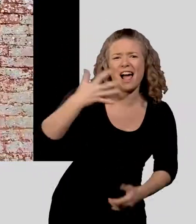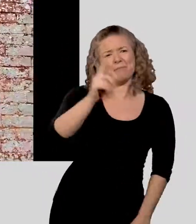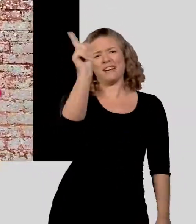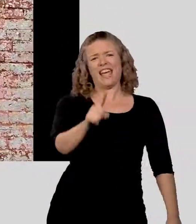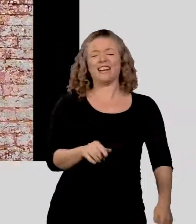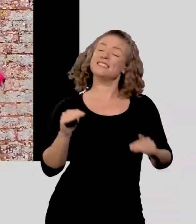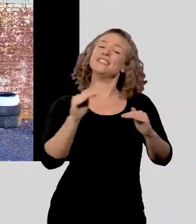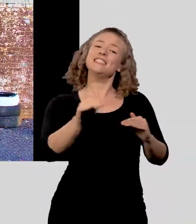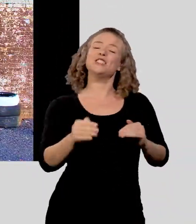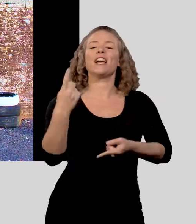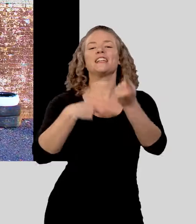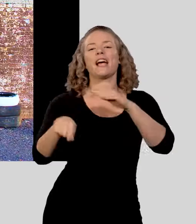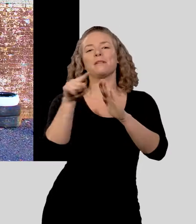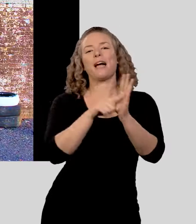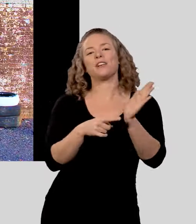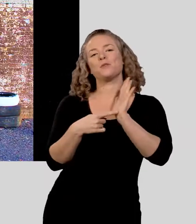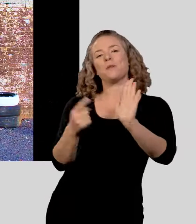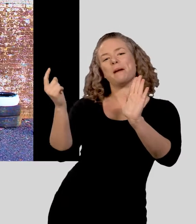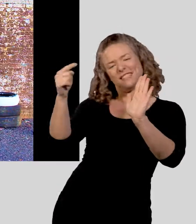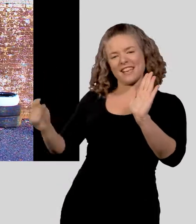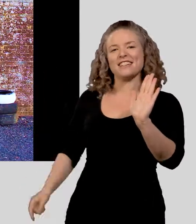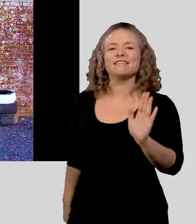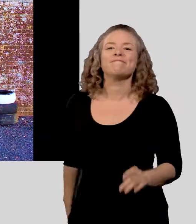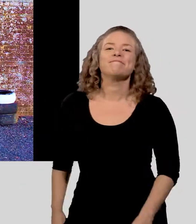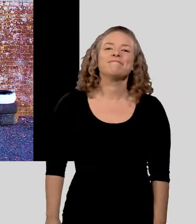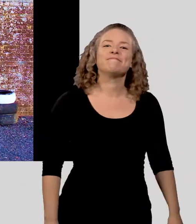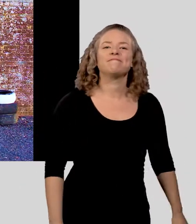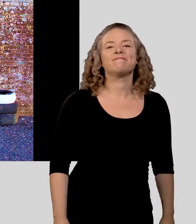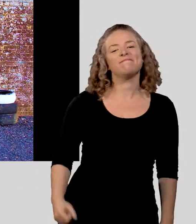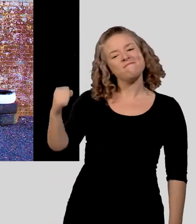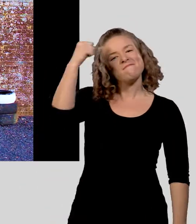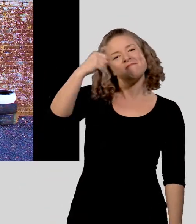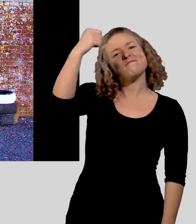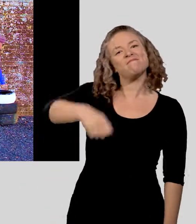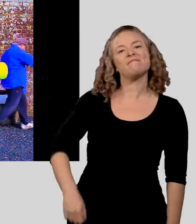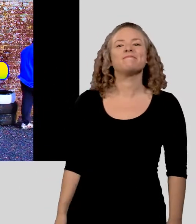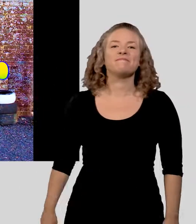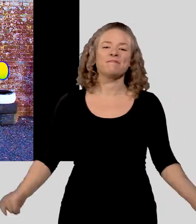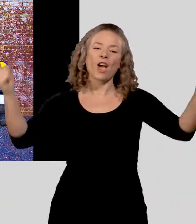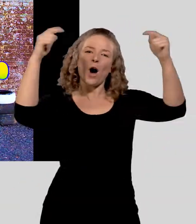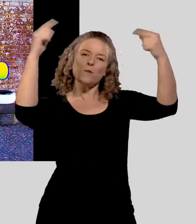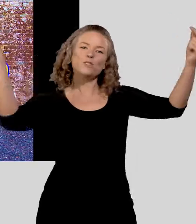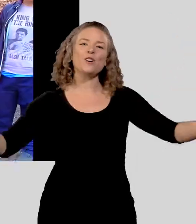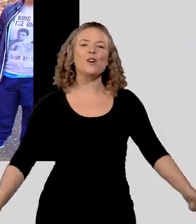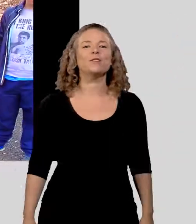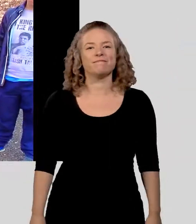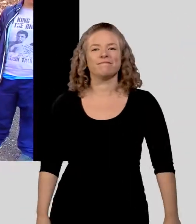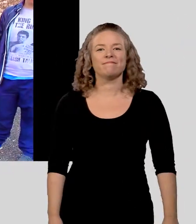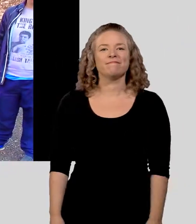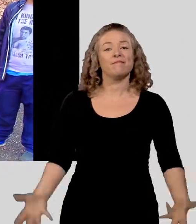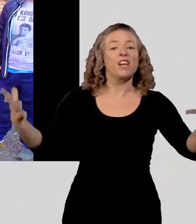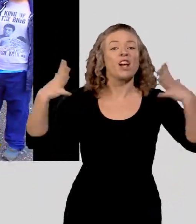or complicated, DJ take us back to the basics Hey guys, let's do this old school